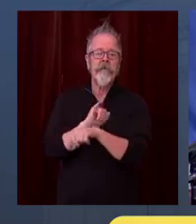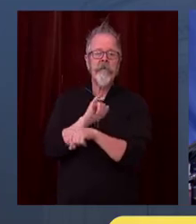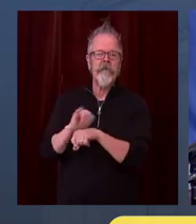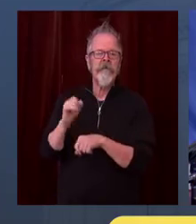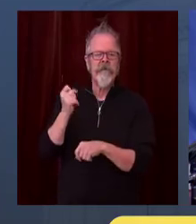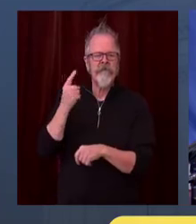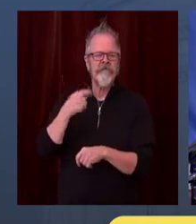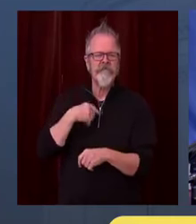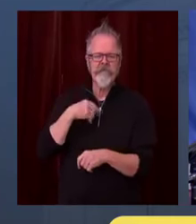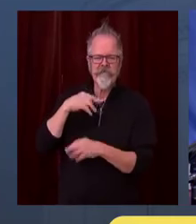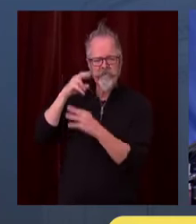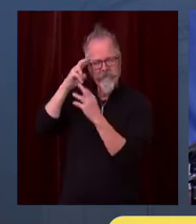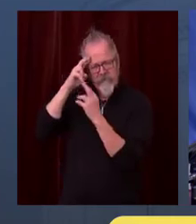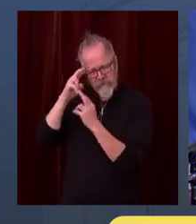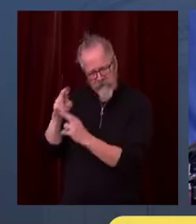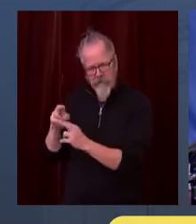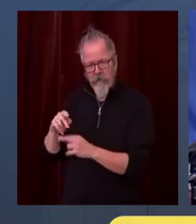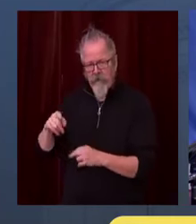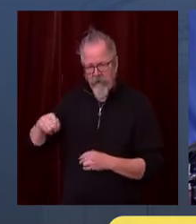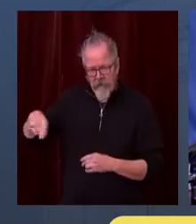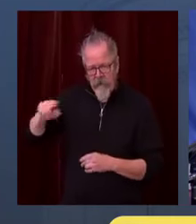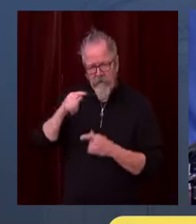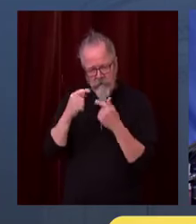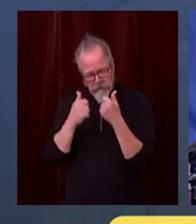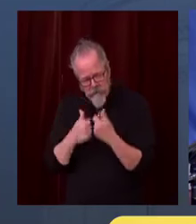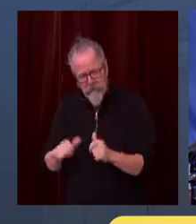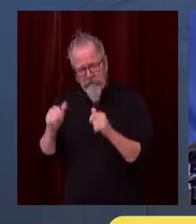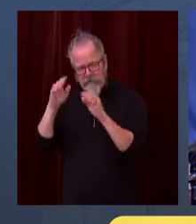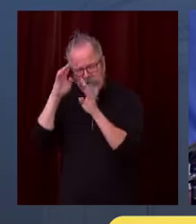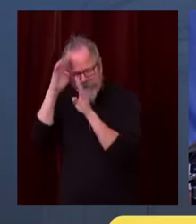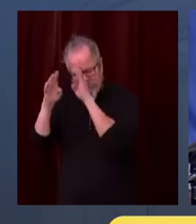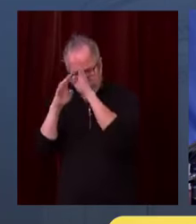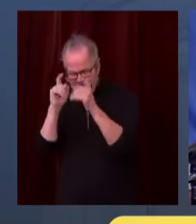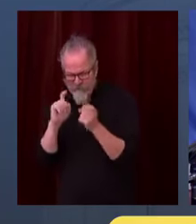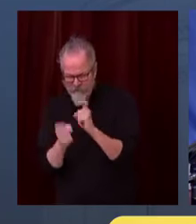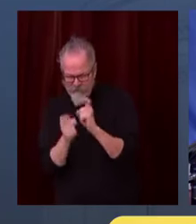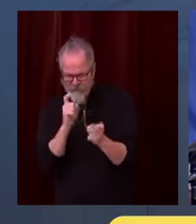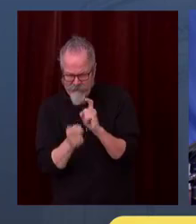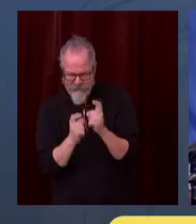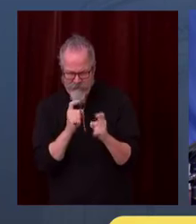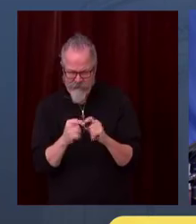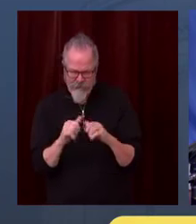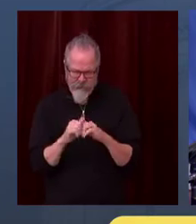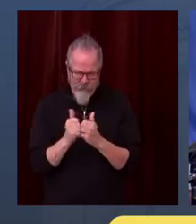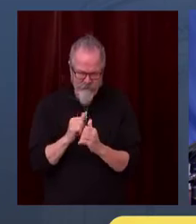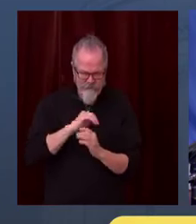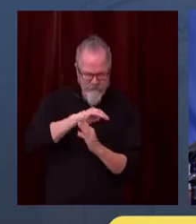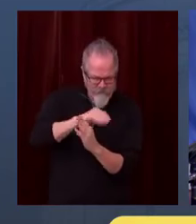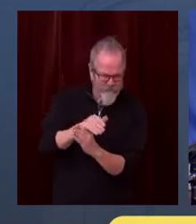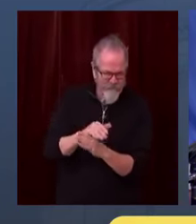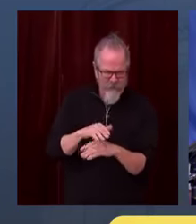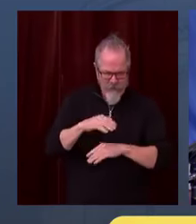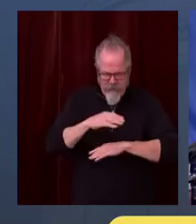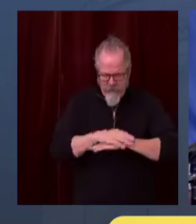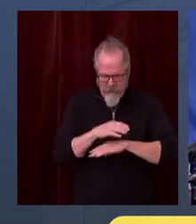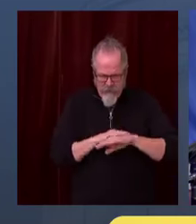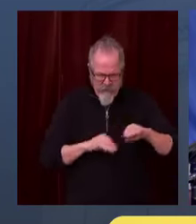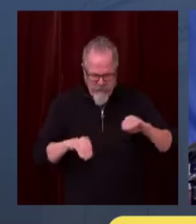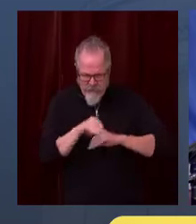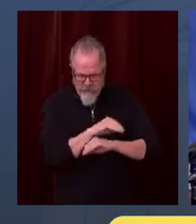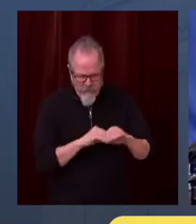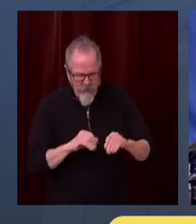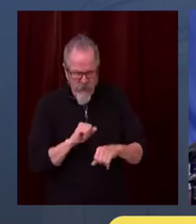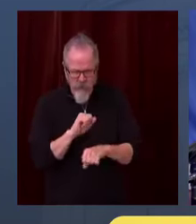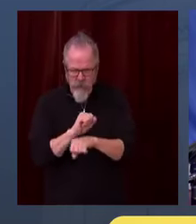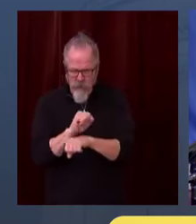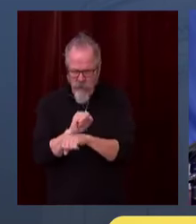they've been creative, they've been diligent in most circumstances, trying to help their employees be safe. They've moved